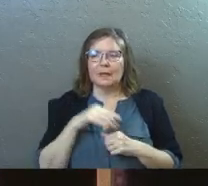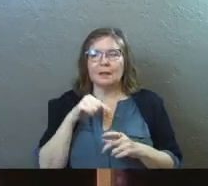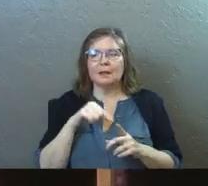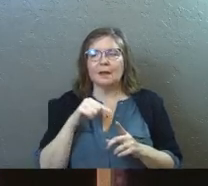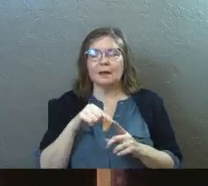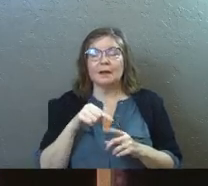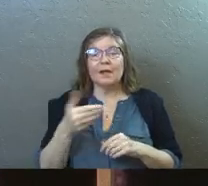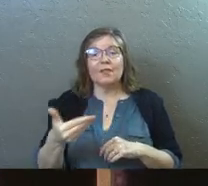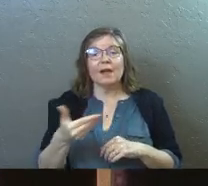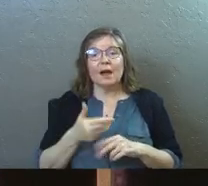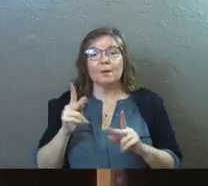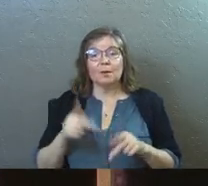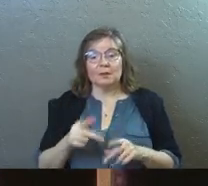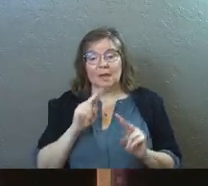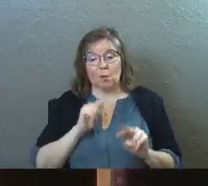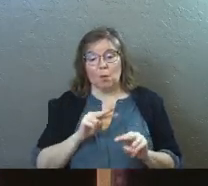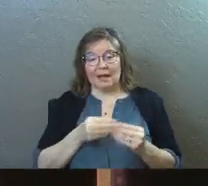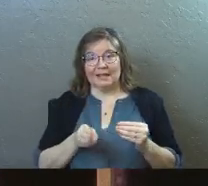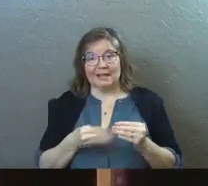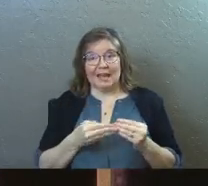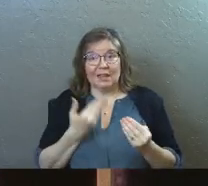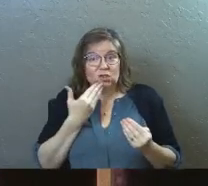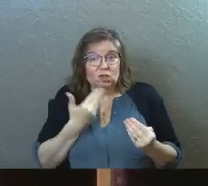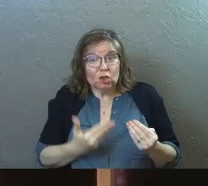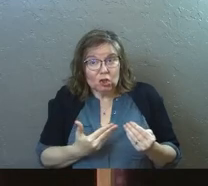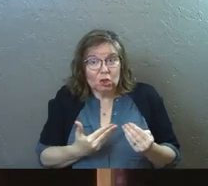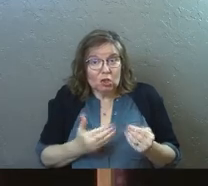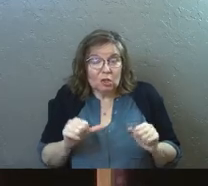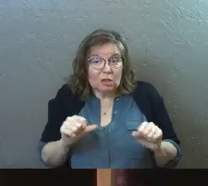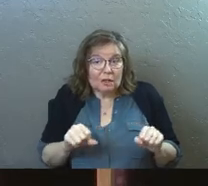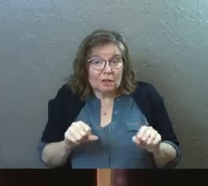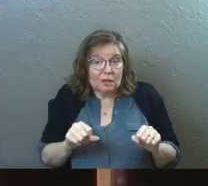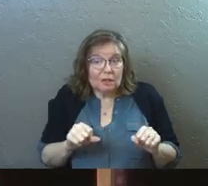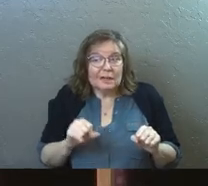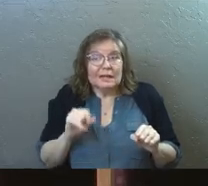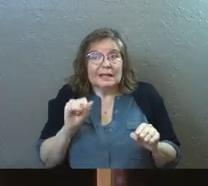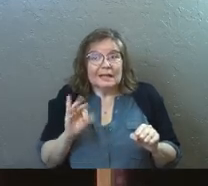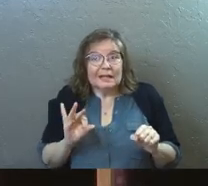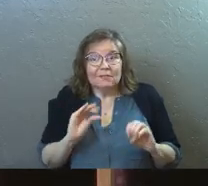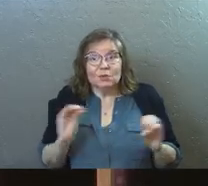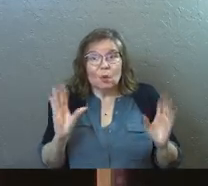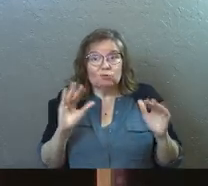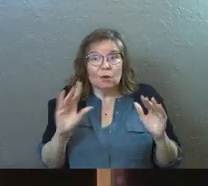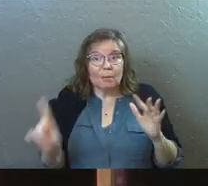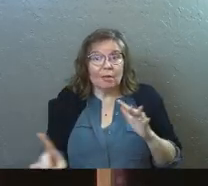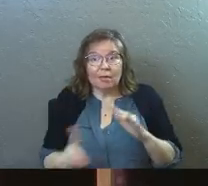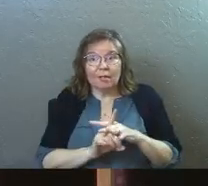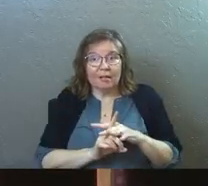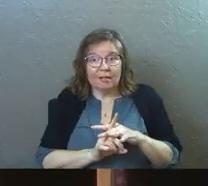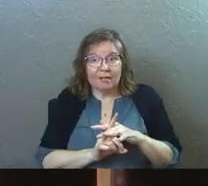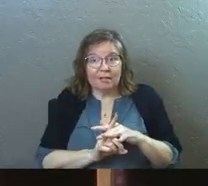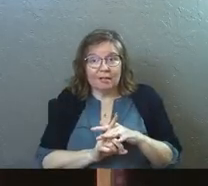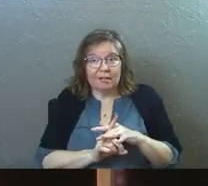he says, the hired hand that's watching the gate, that's all good. As long as no trouble comes.